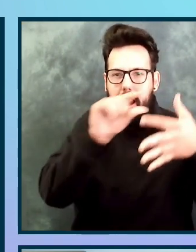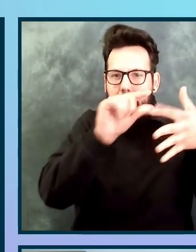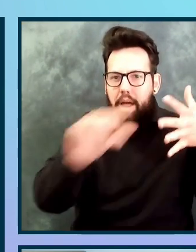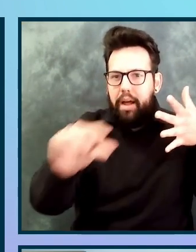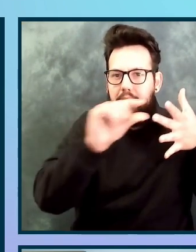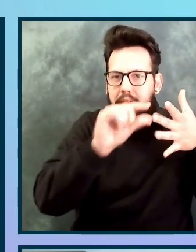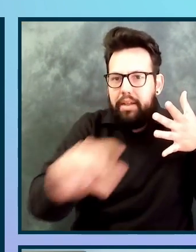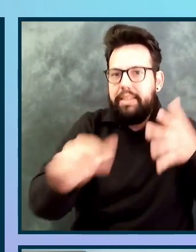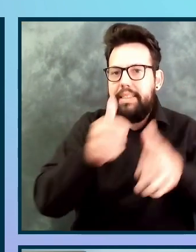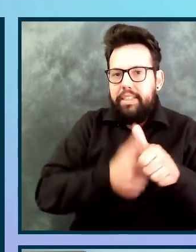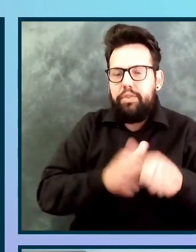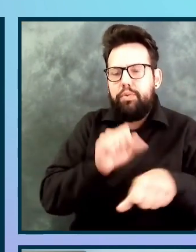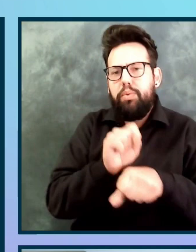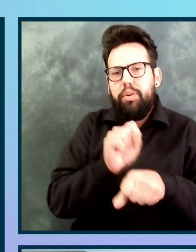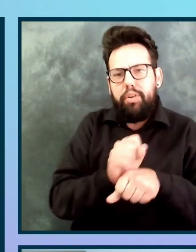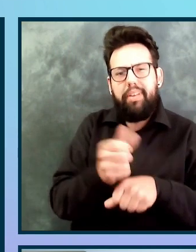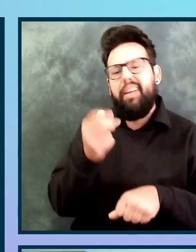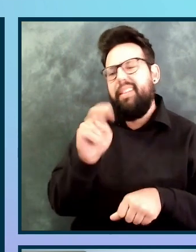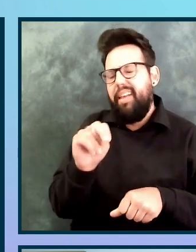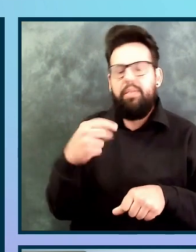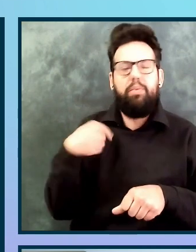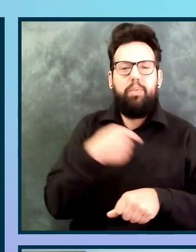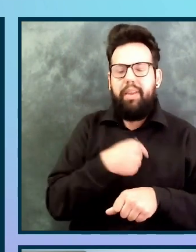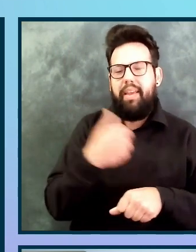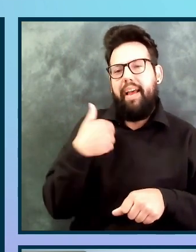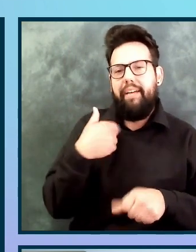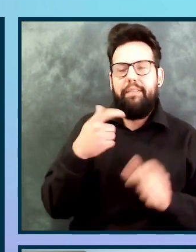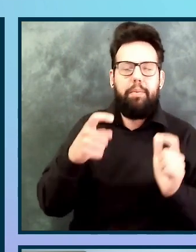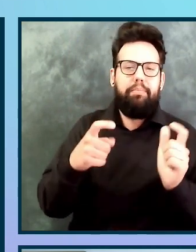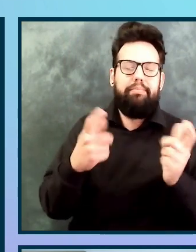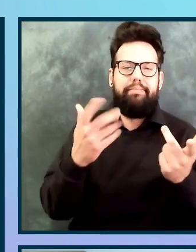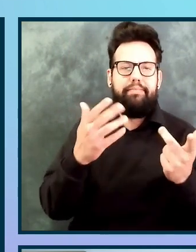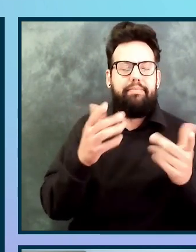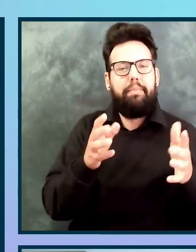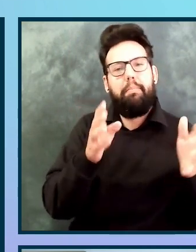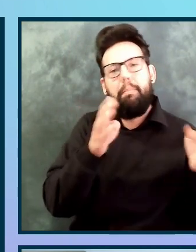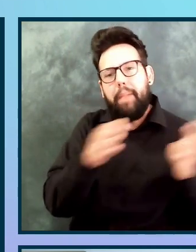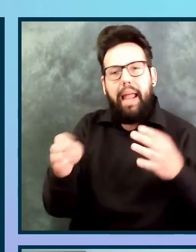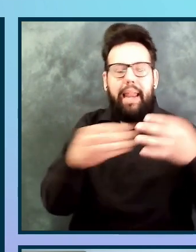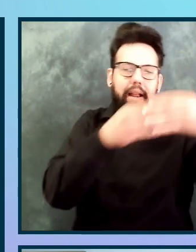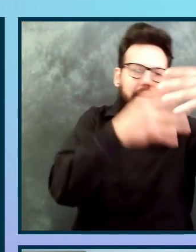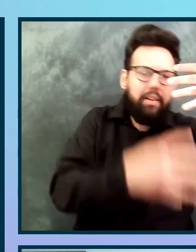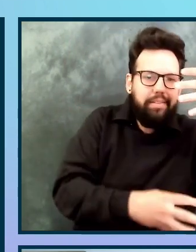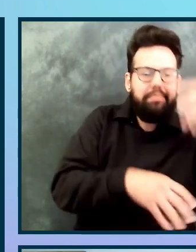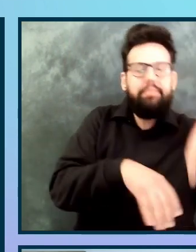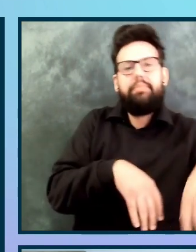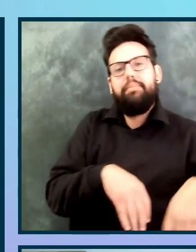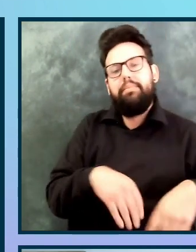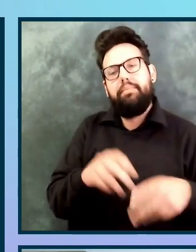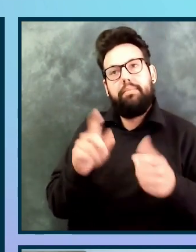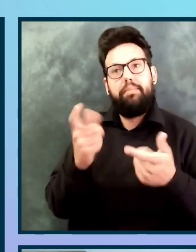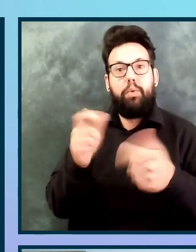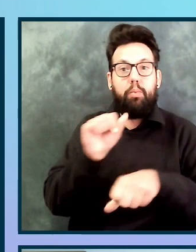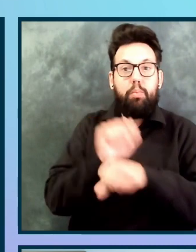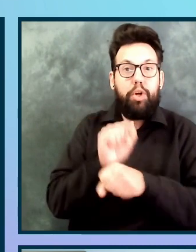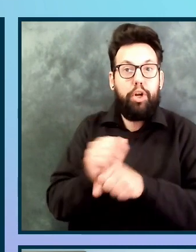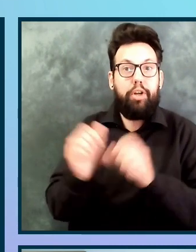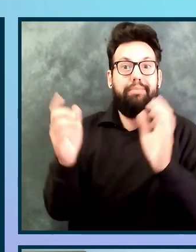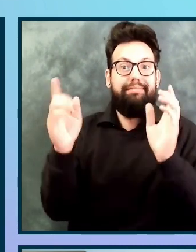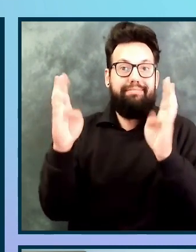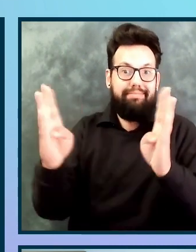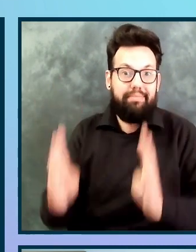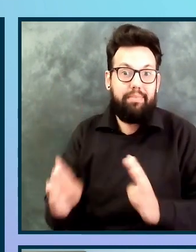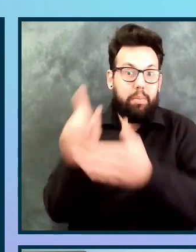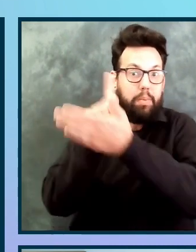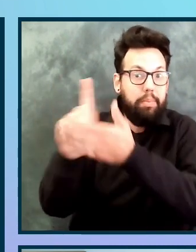processes like sprint, Brack Law, grooming, planning poker, etc. We put those changes into our development cycle.